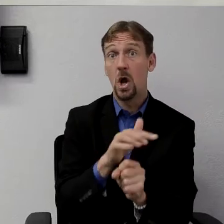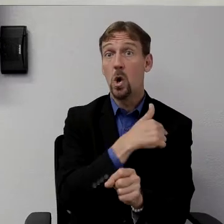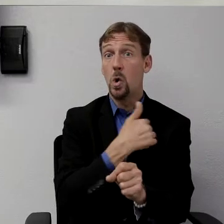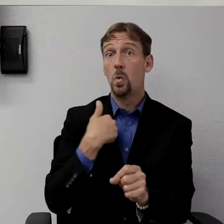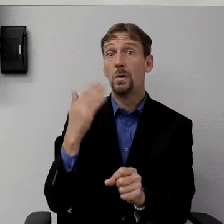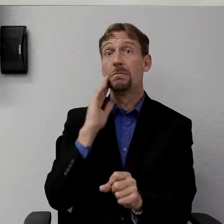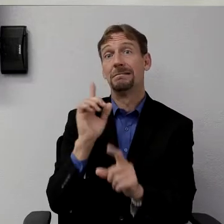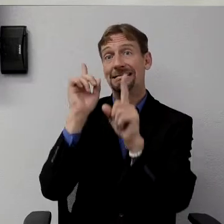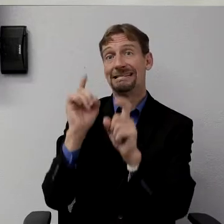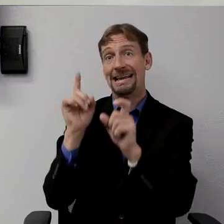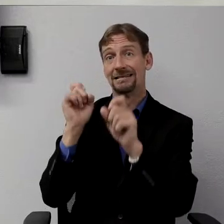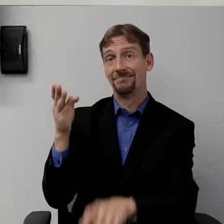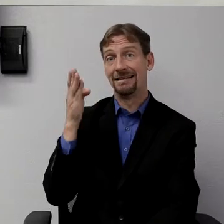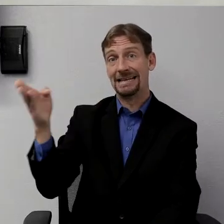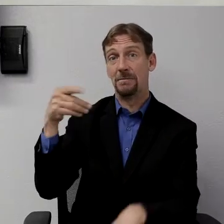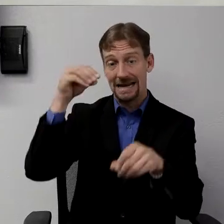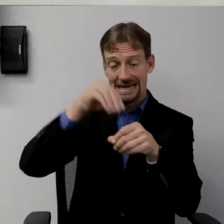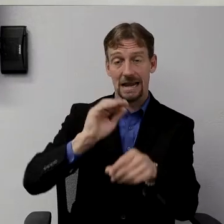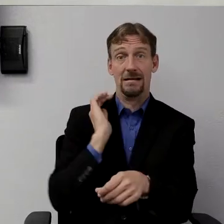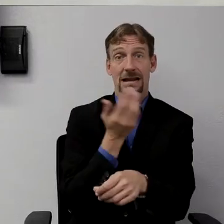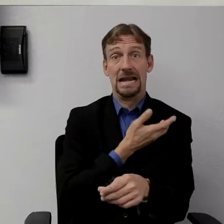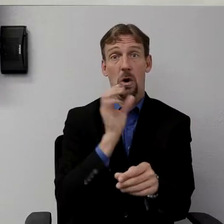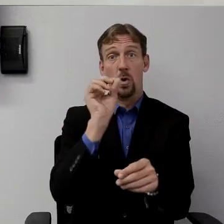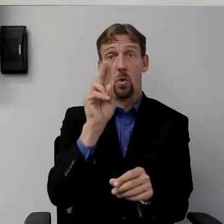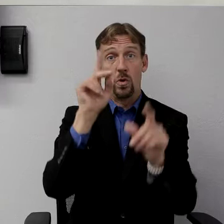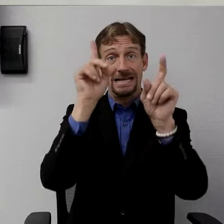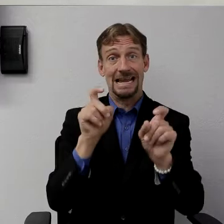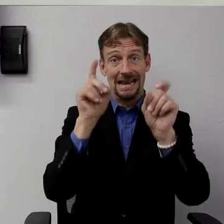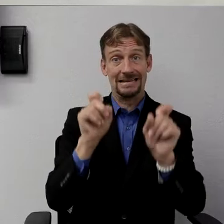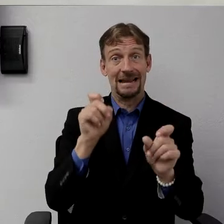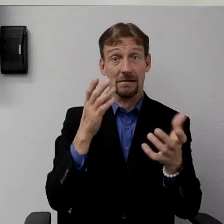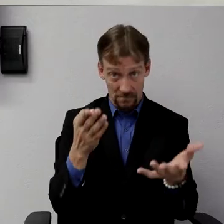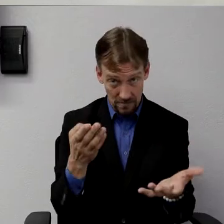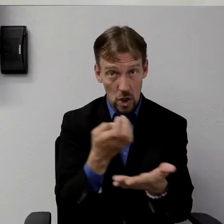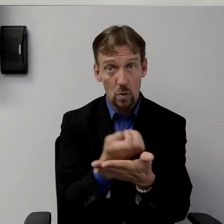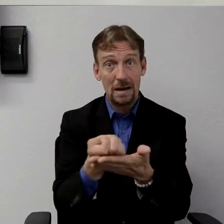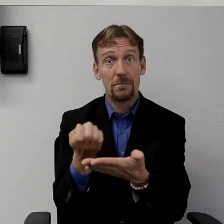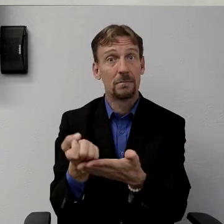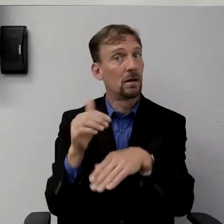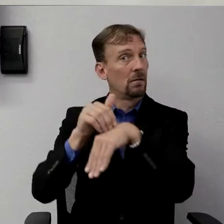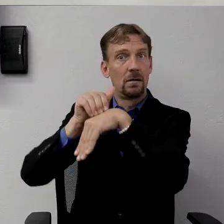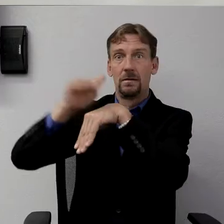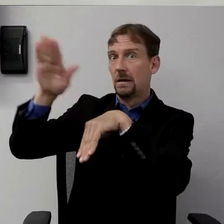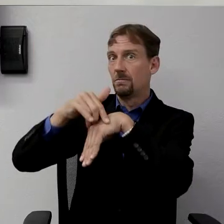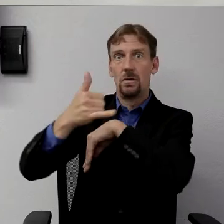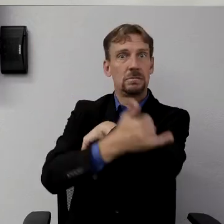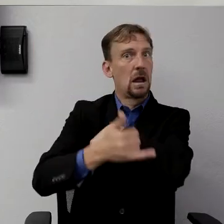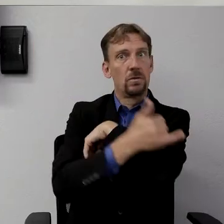using our own testing capability. We will no longer send those to the county or to any outside laboratory.